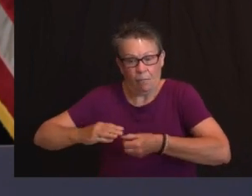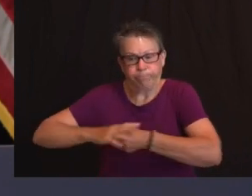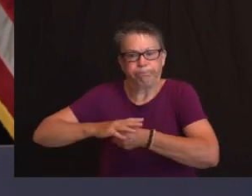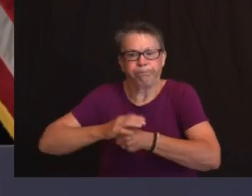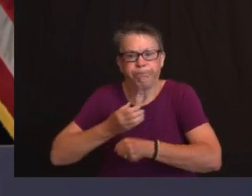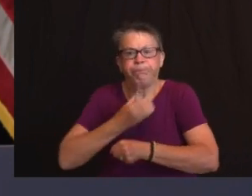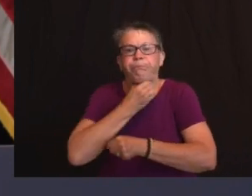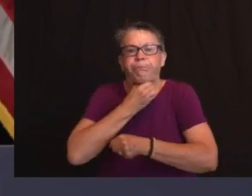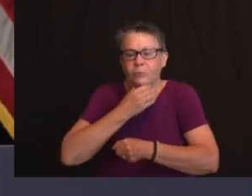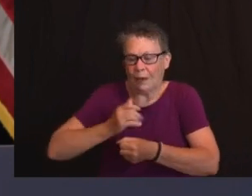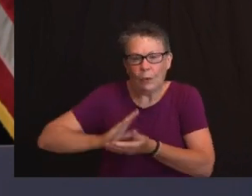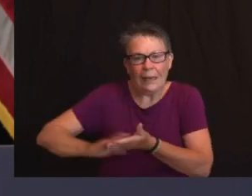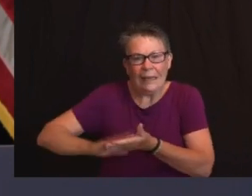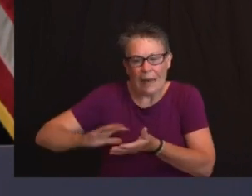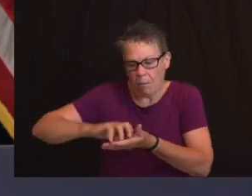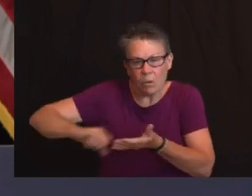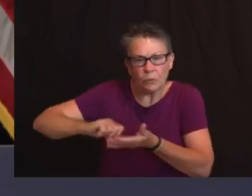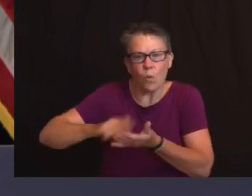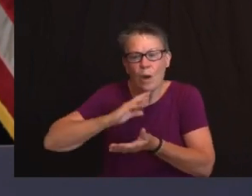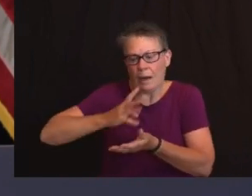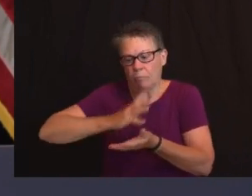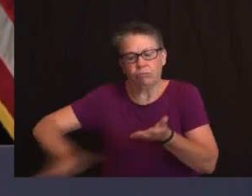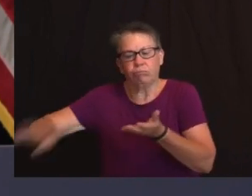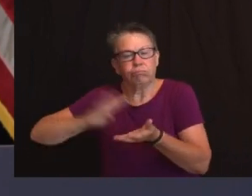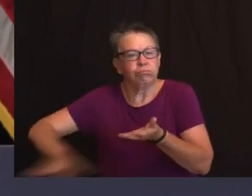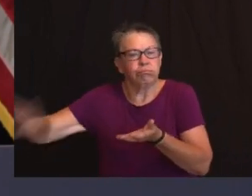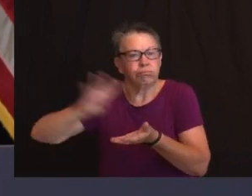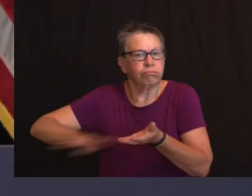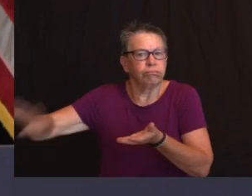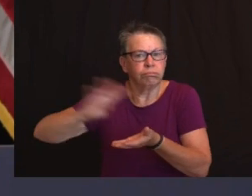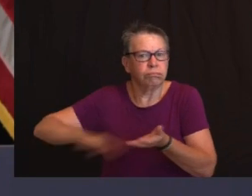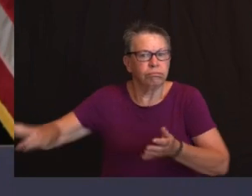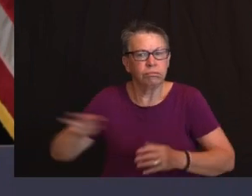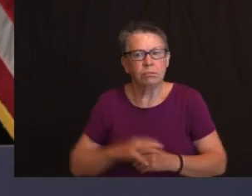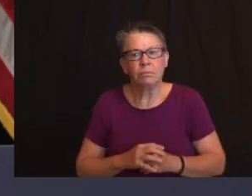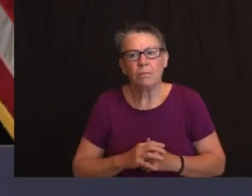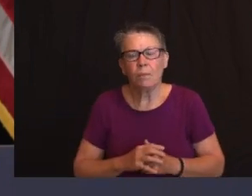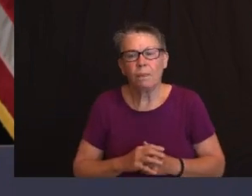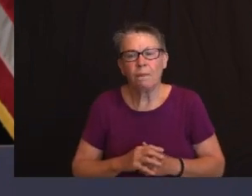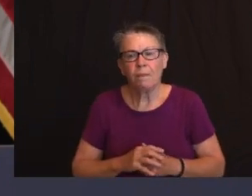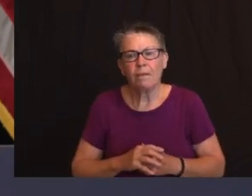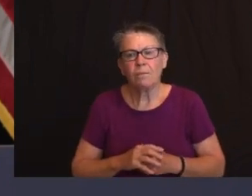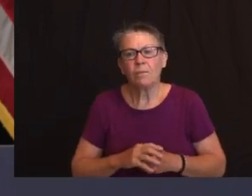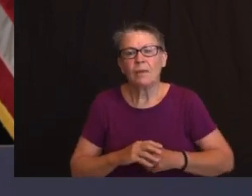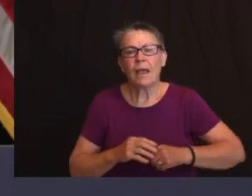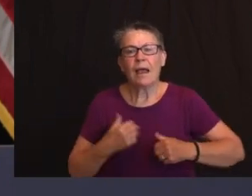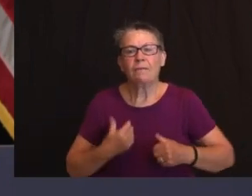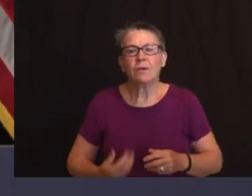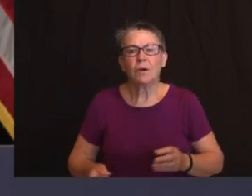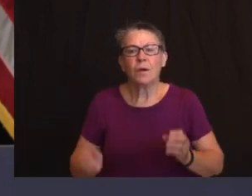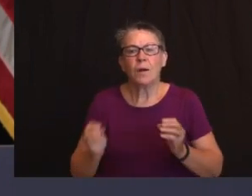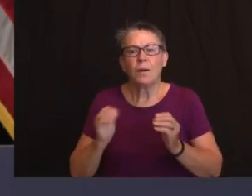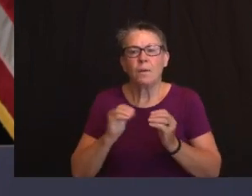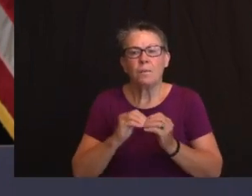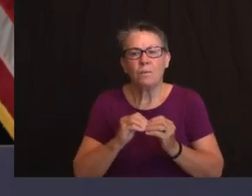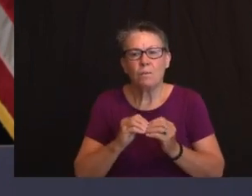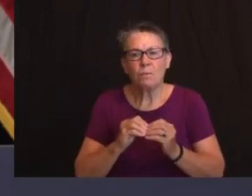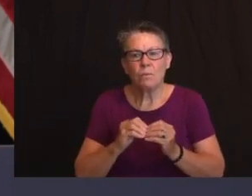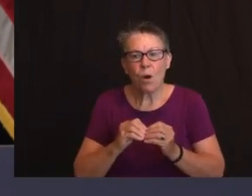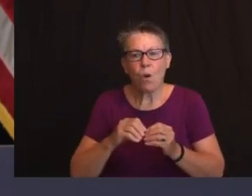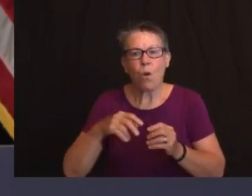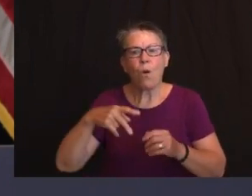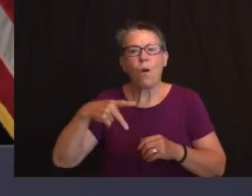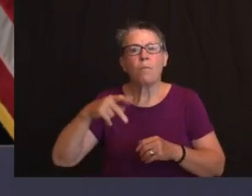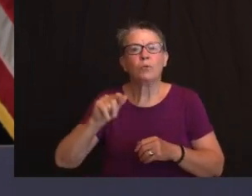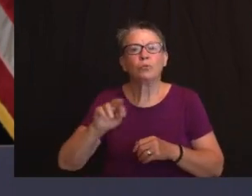and they're even going to extend their emergency service patrols to make sure that they're out there because they can help us not only with